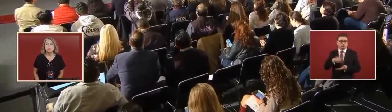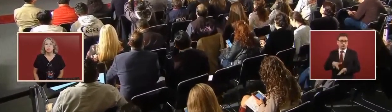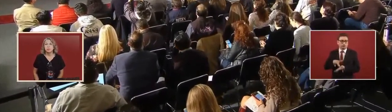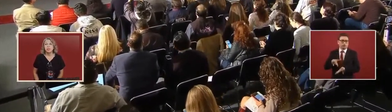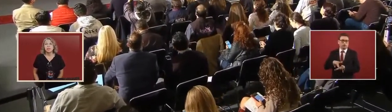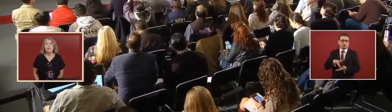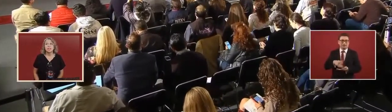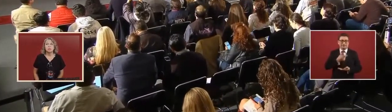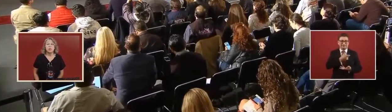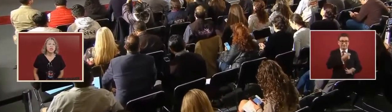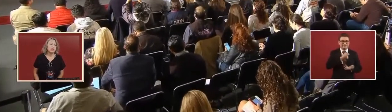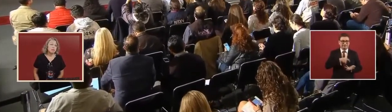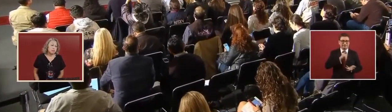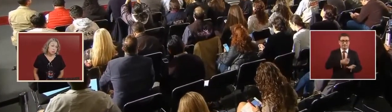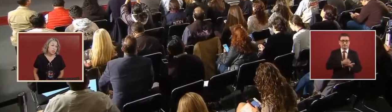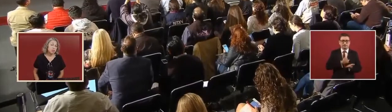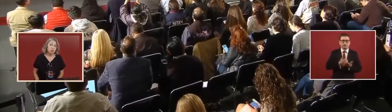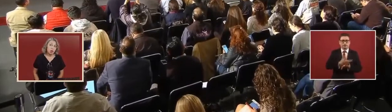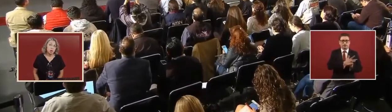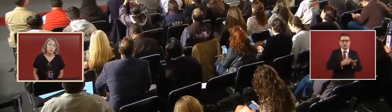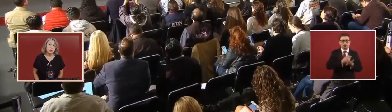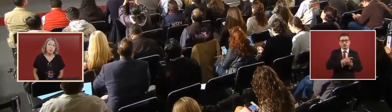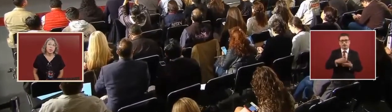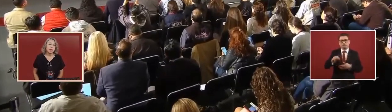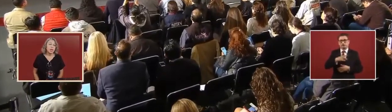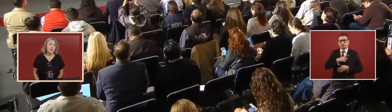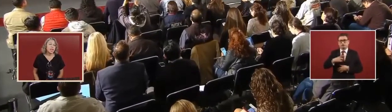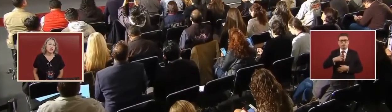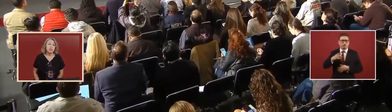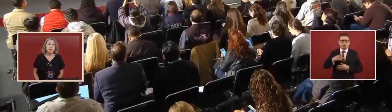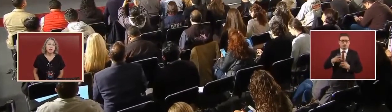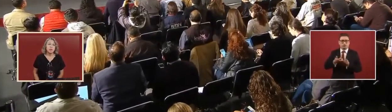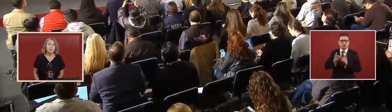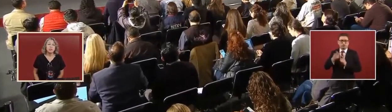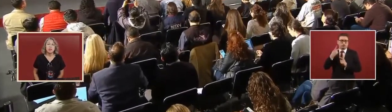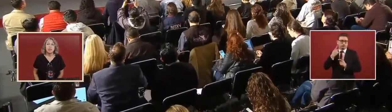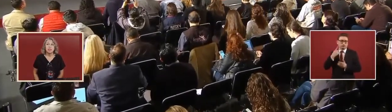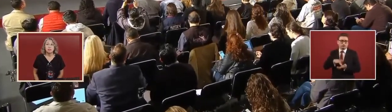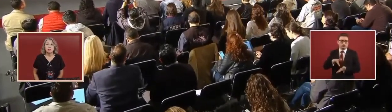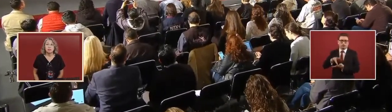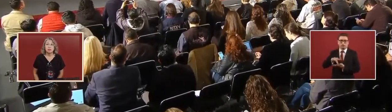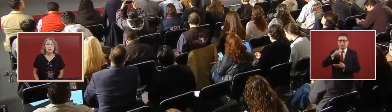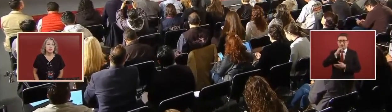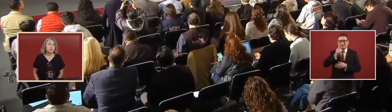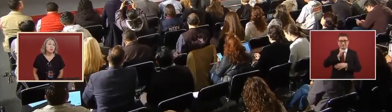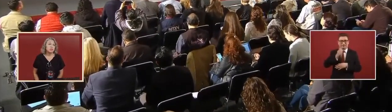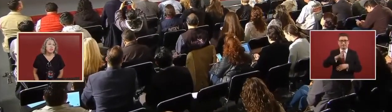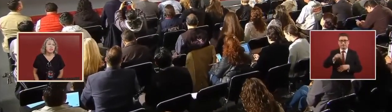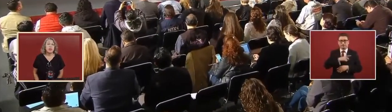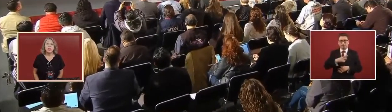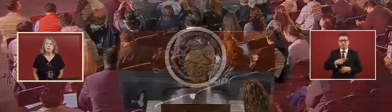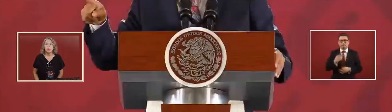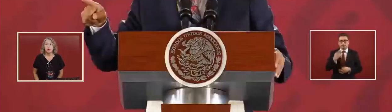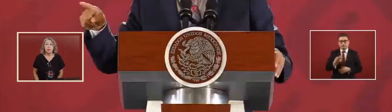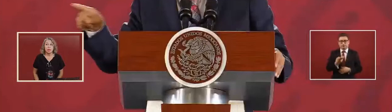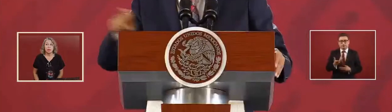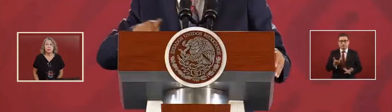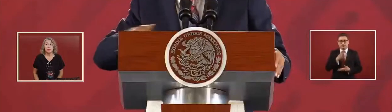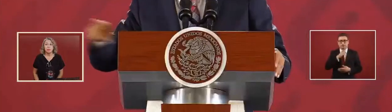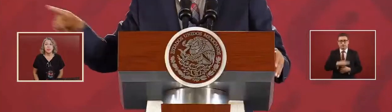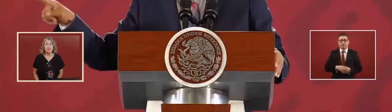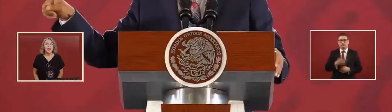belongs to all the people, and it should not be utilized to favor any party. That has ended